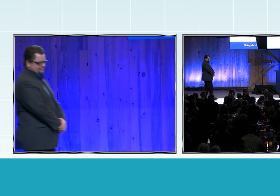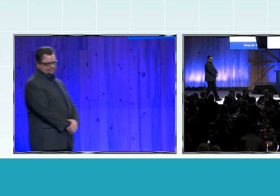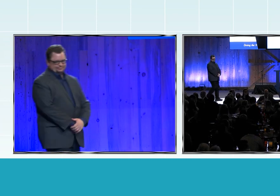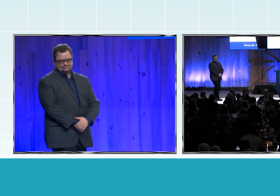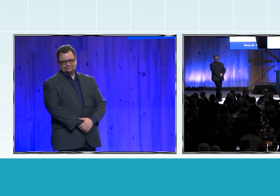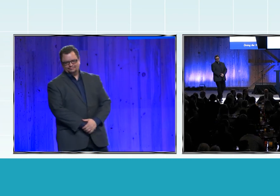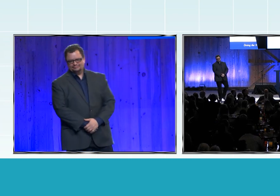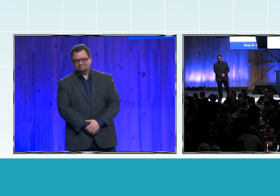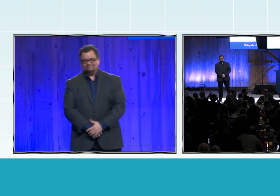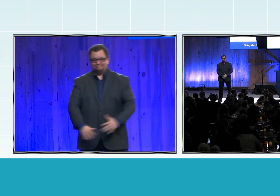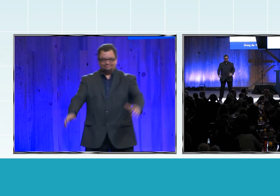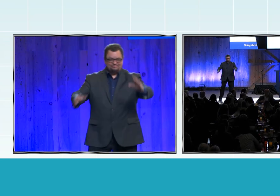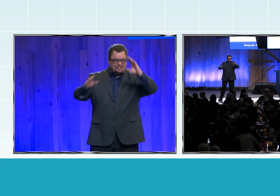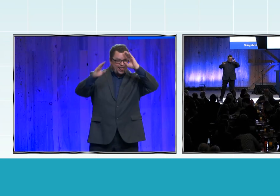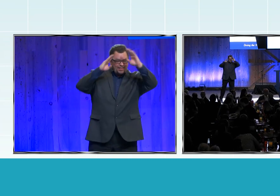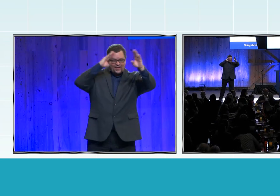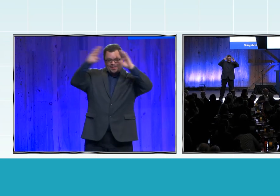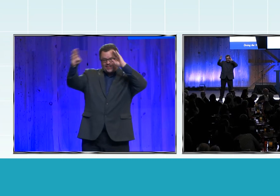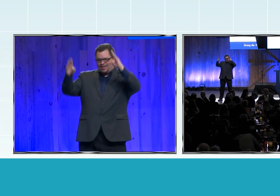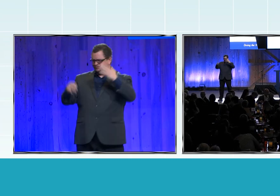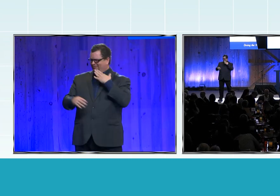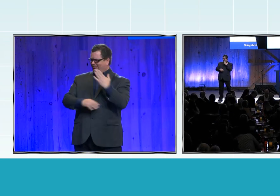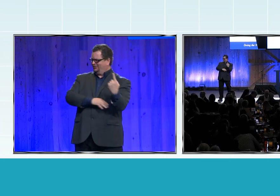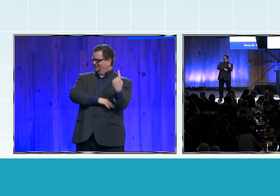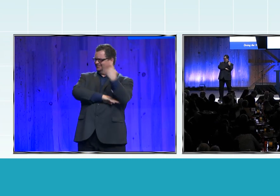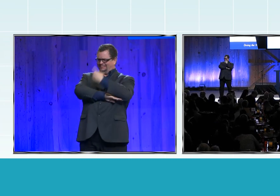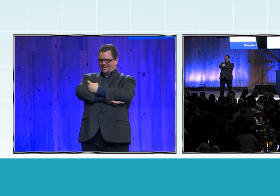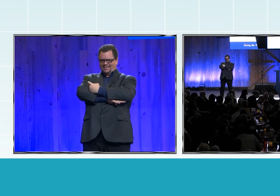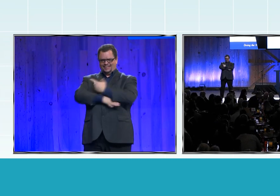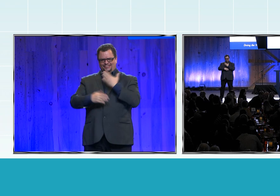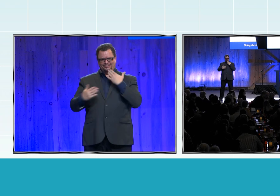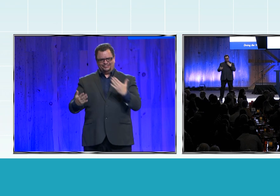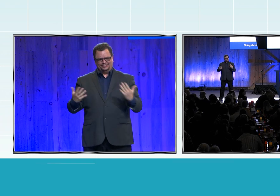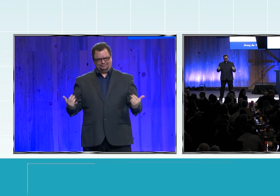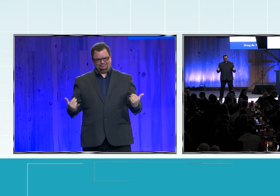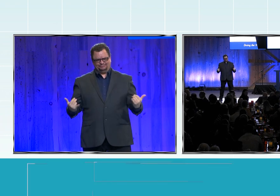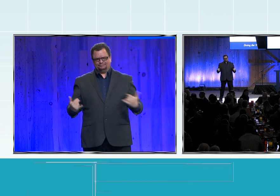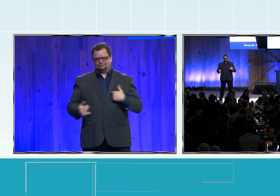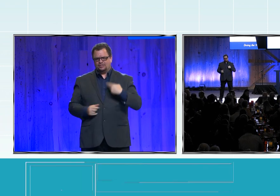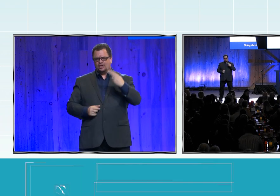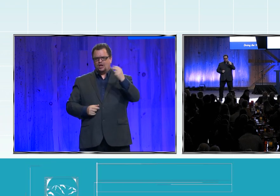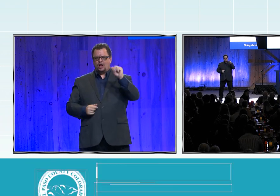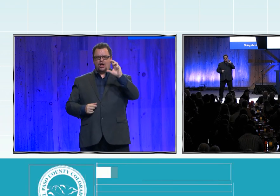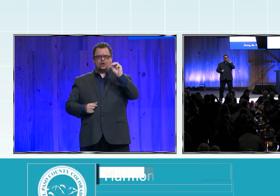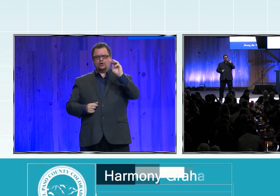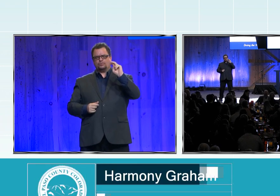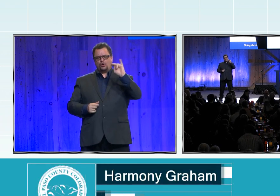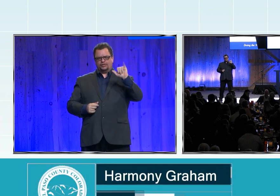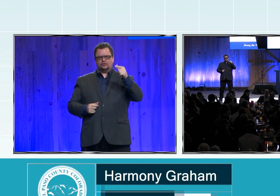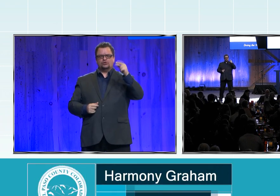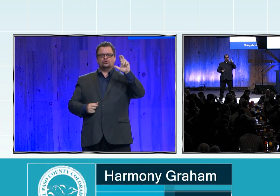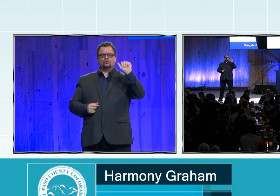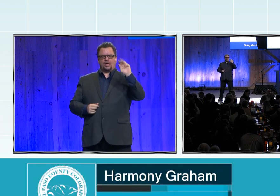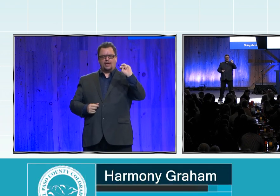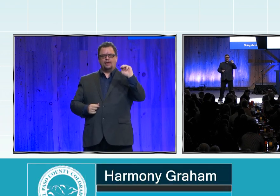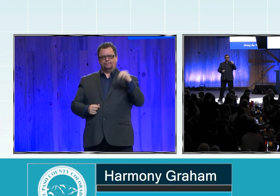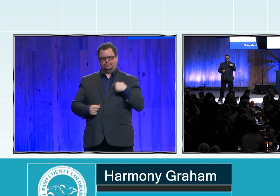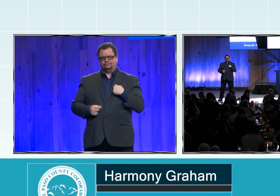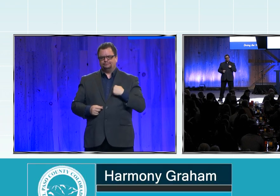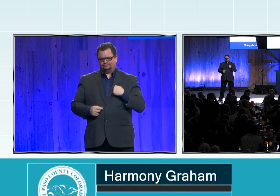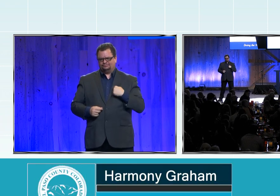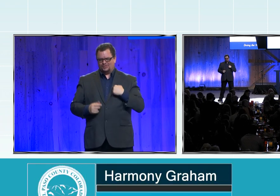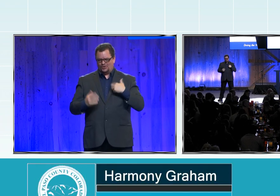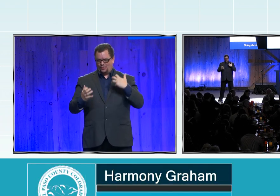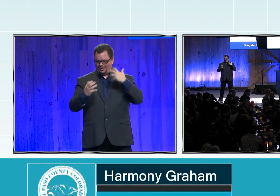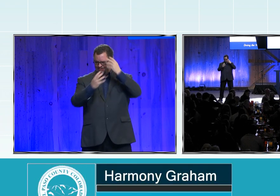Hello, and good day, everyone. My name is Harmony Graham, and I'm going to share with you my story of how El Paso County and